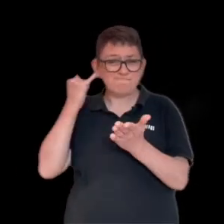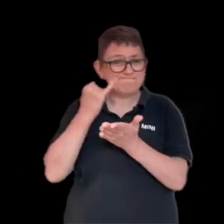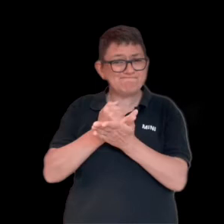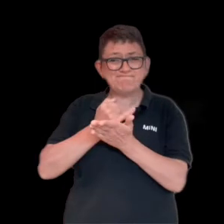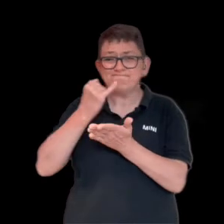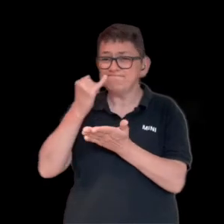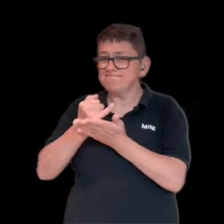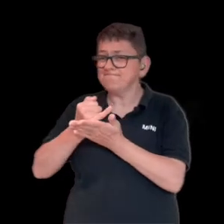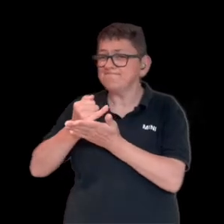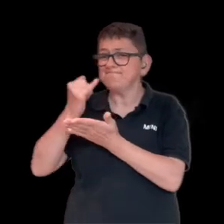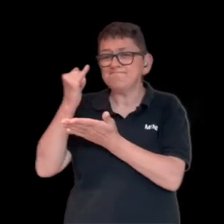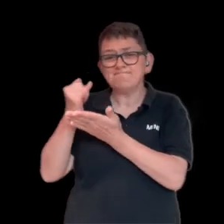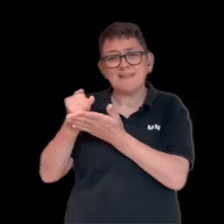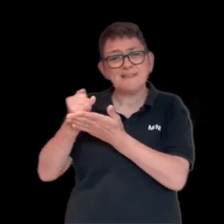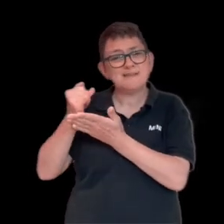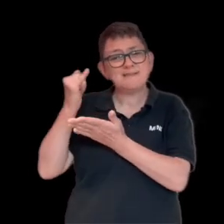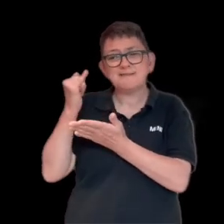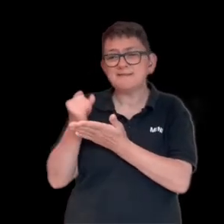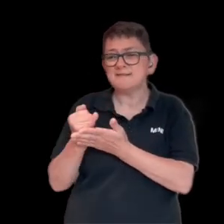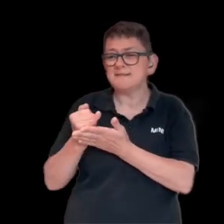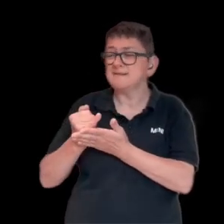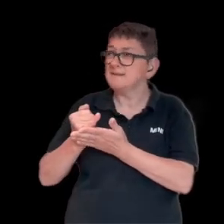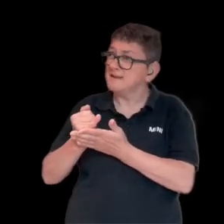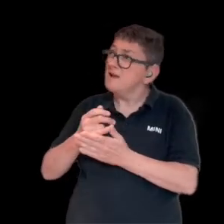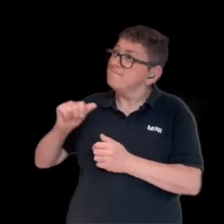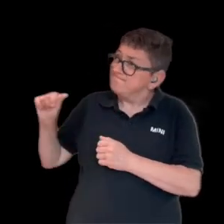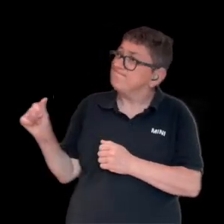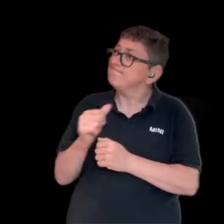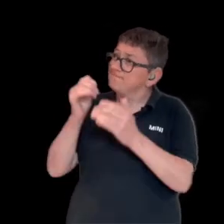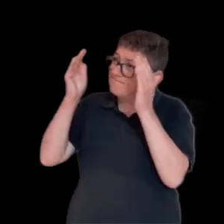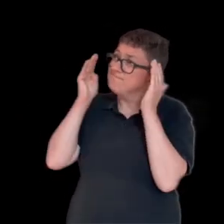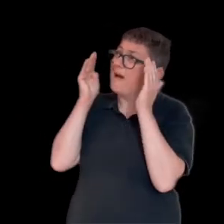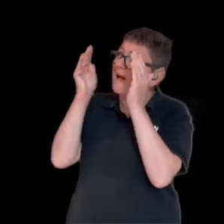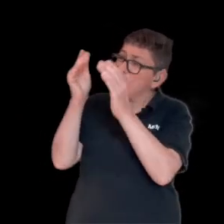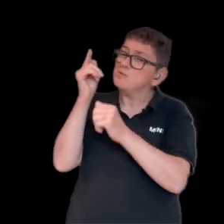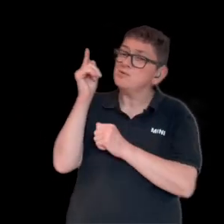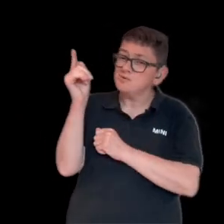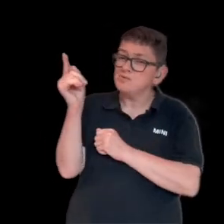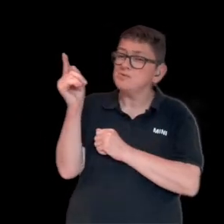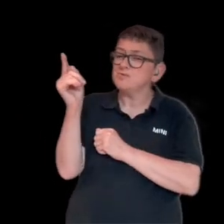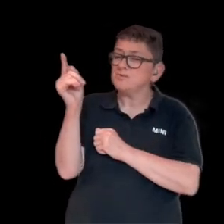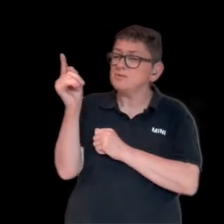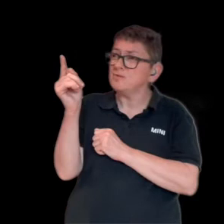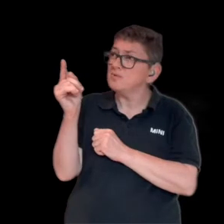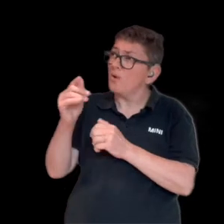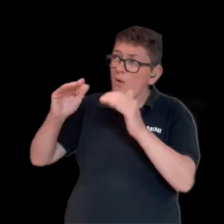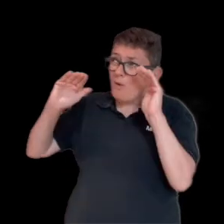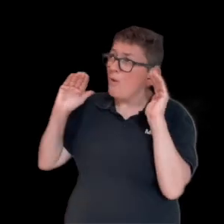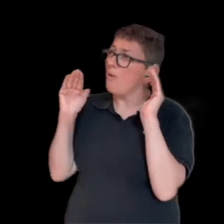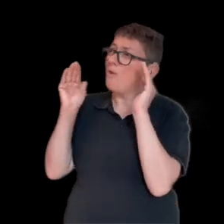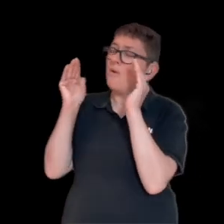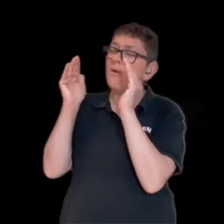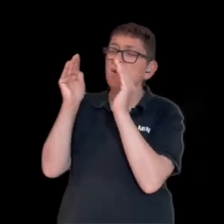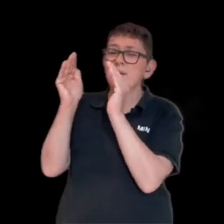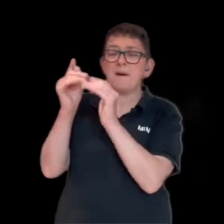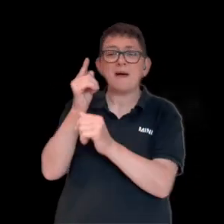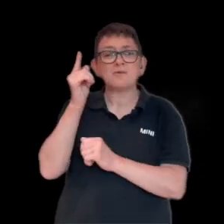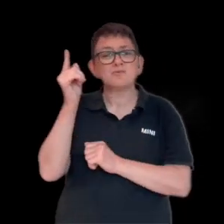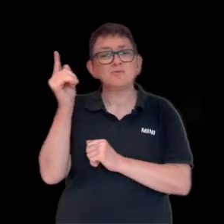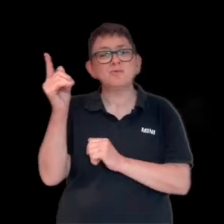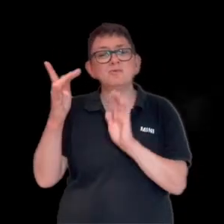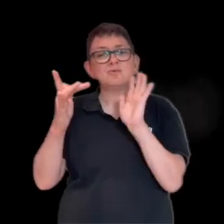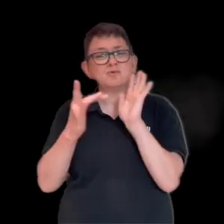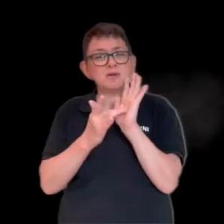for the thing, I've made it, when it's all about you, all